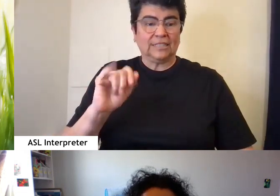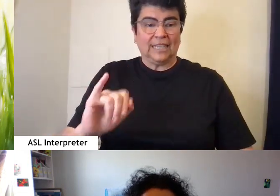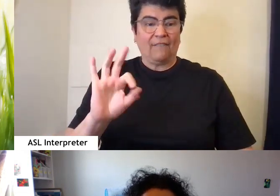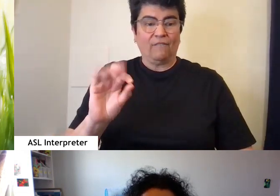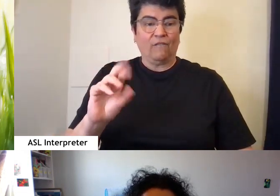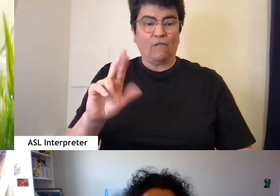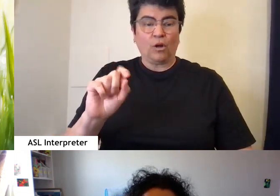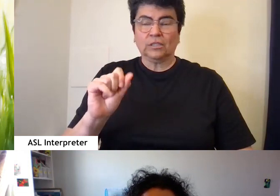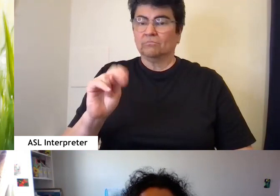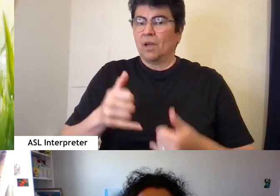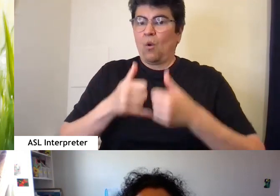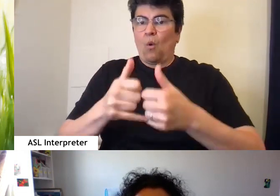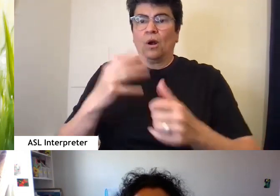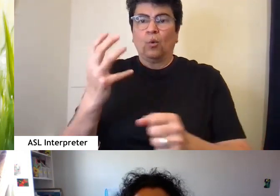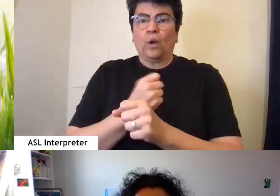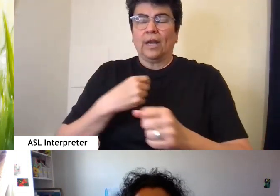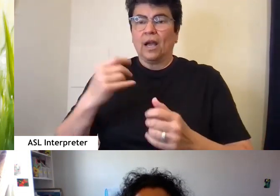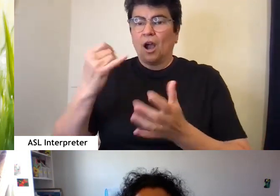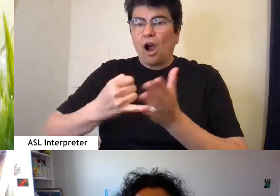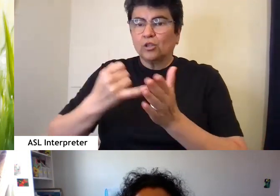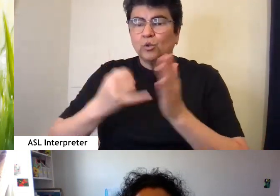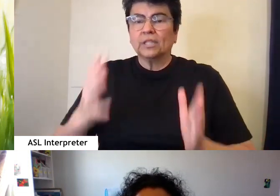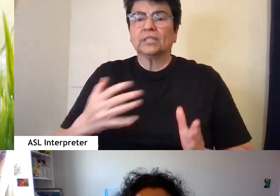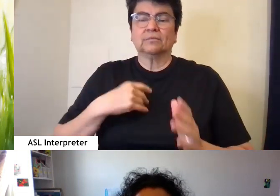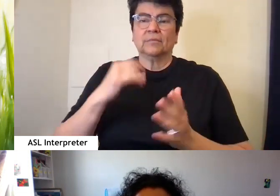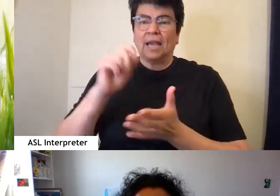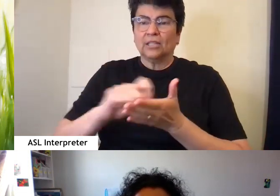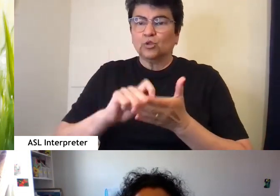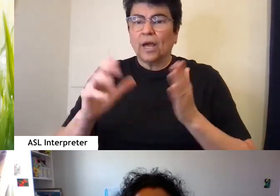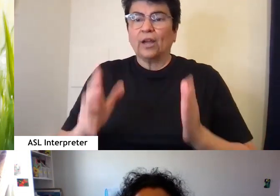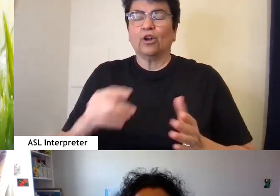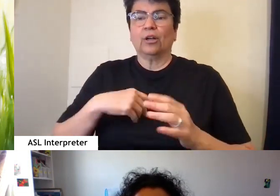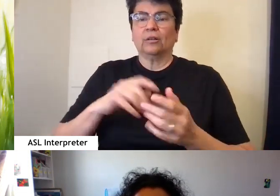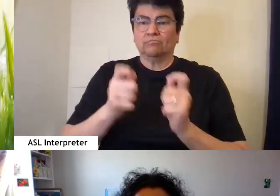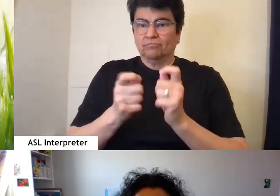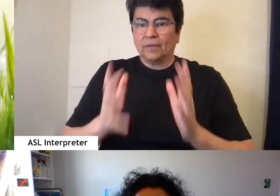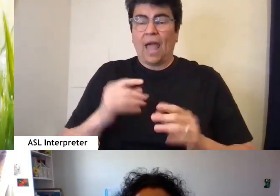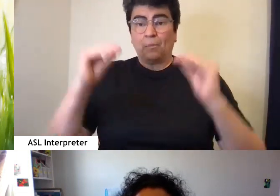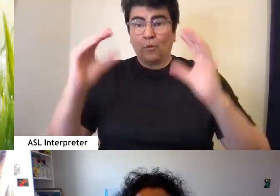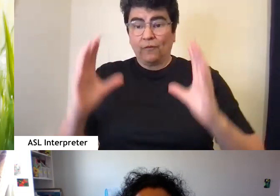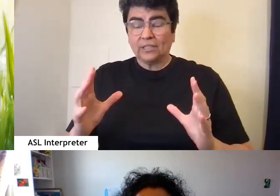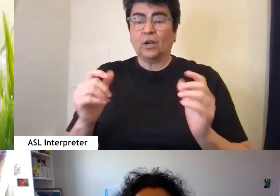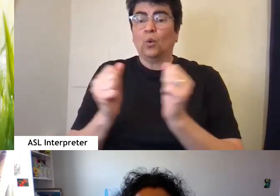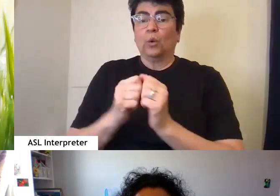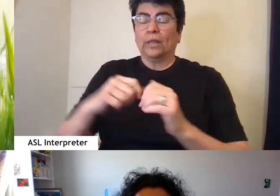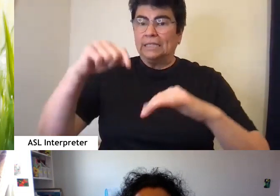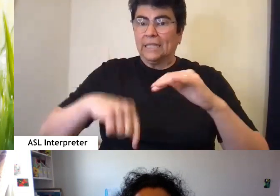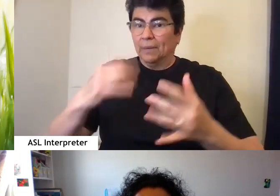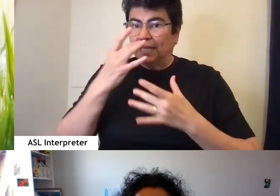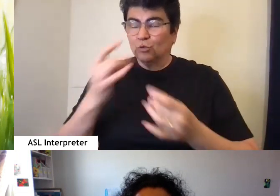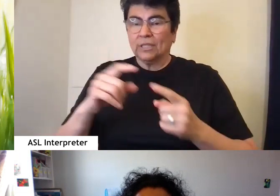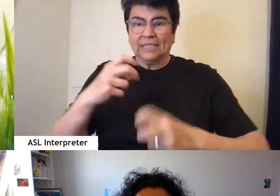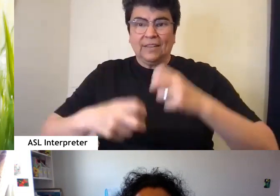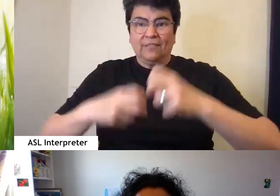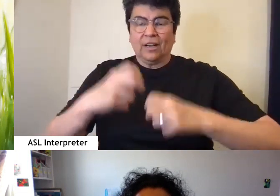an award-winning cartoonist, illustrator, editor, and professor with a deep interest in